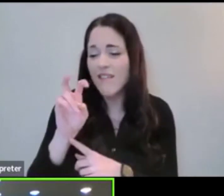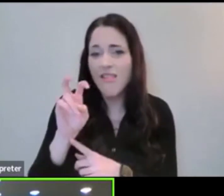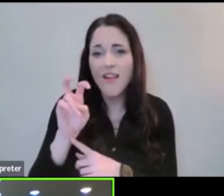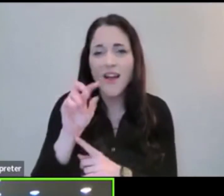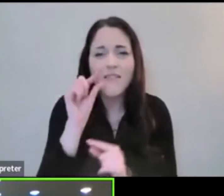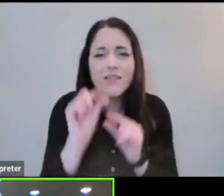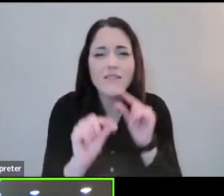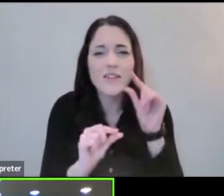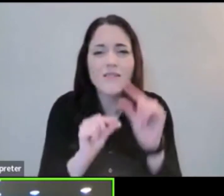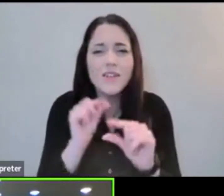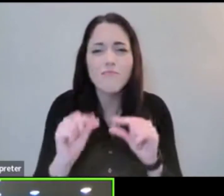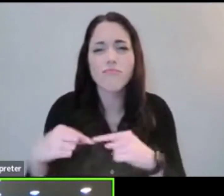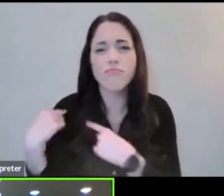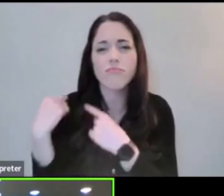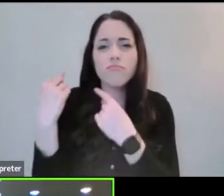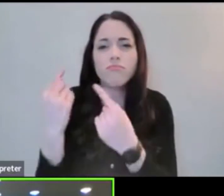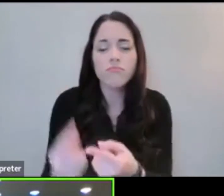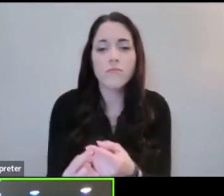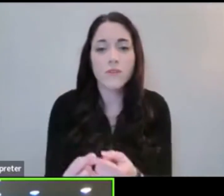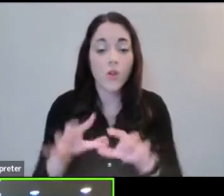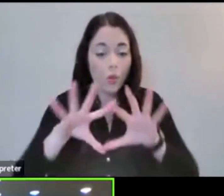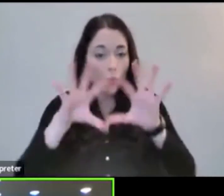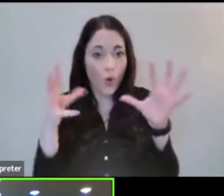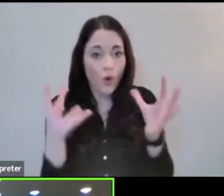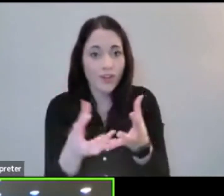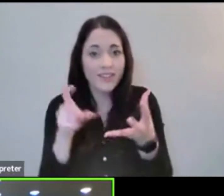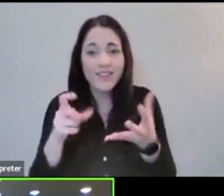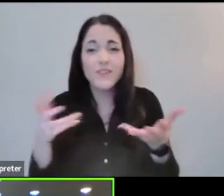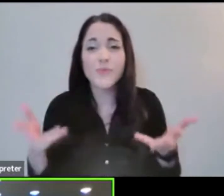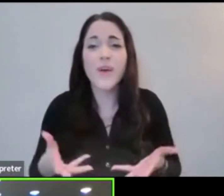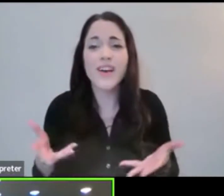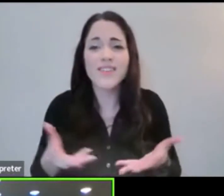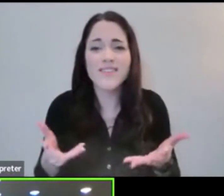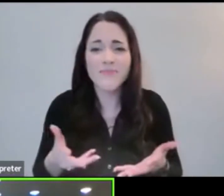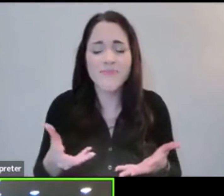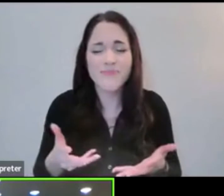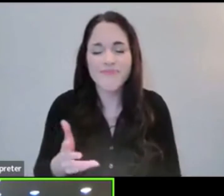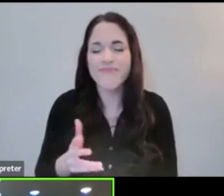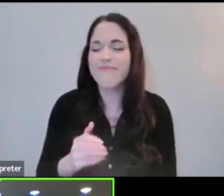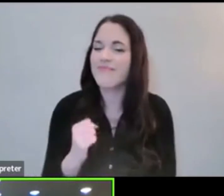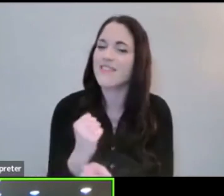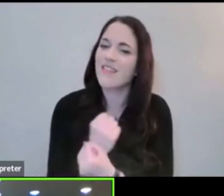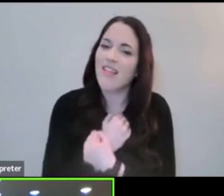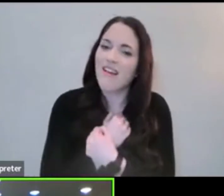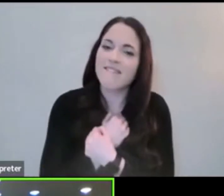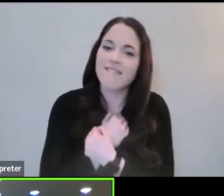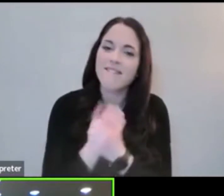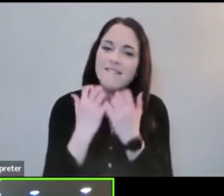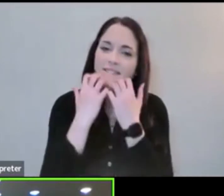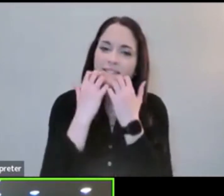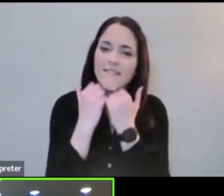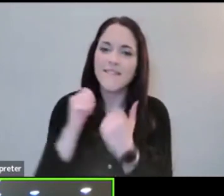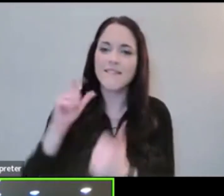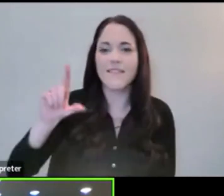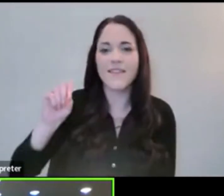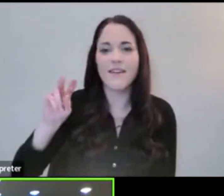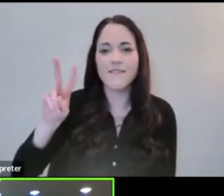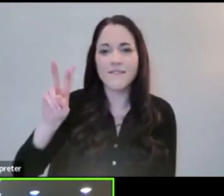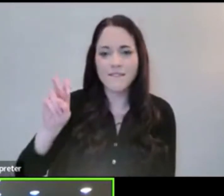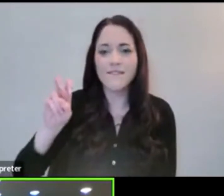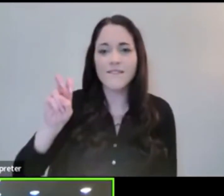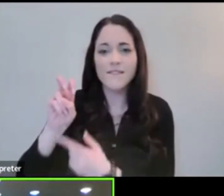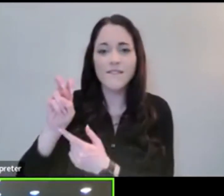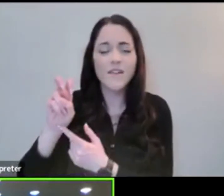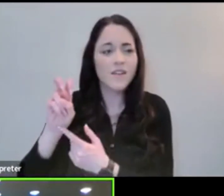live now. What the world needs now, is love, sweet love.